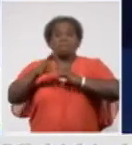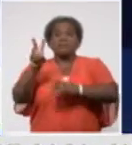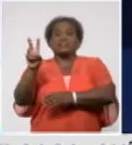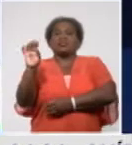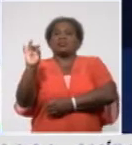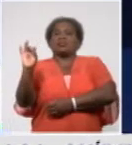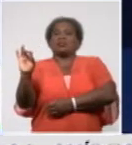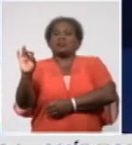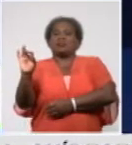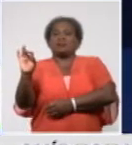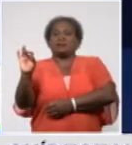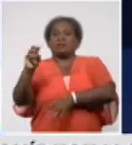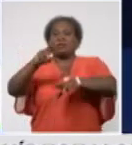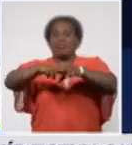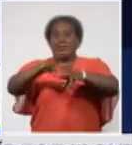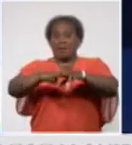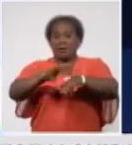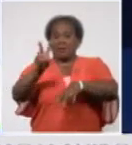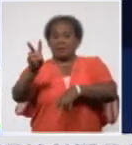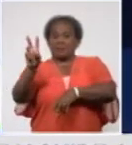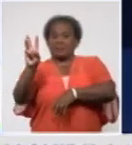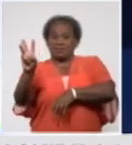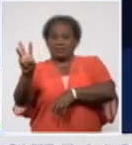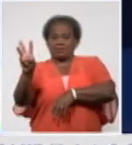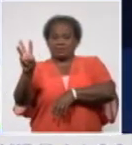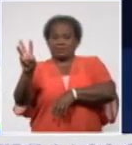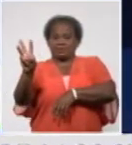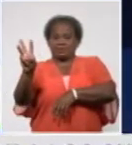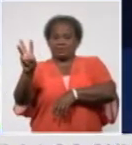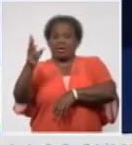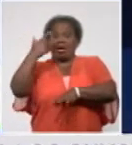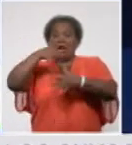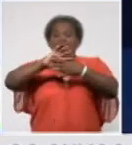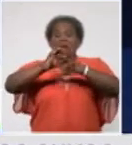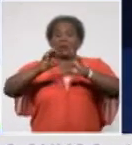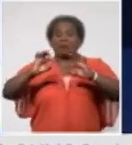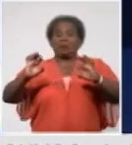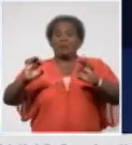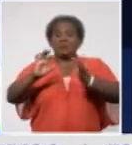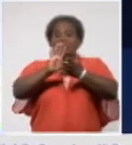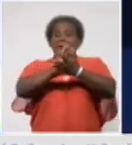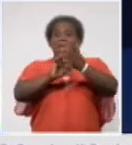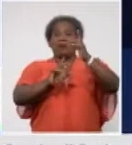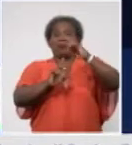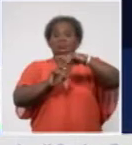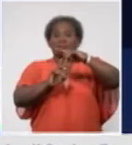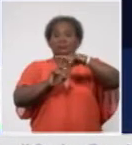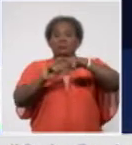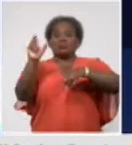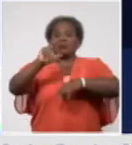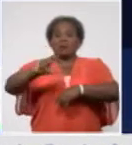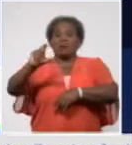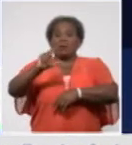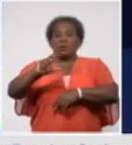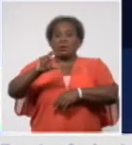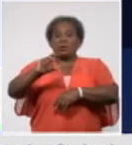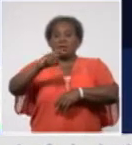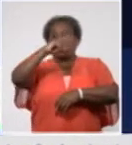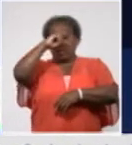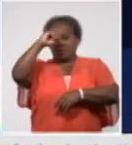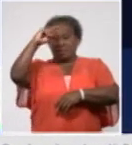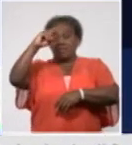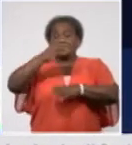As I always mention, two people were evacuated at the start of the pandemic. Yesterday,